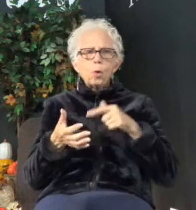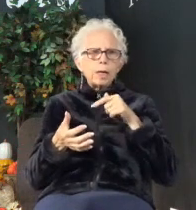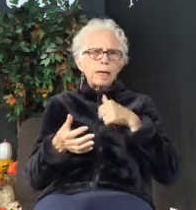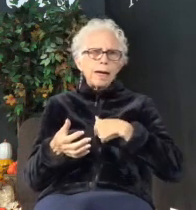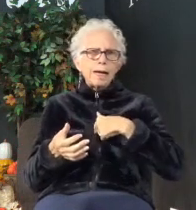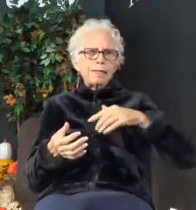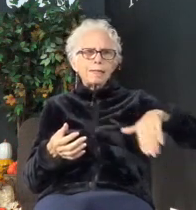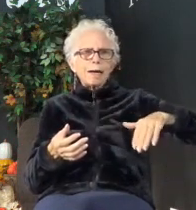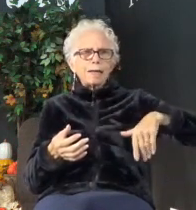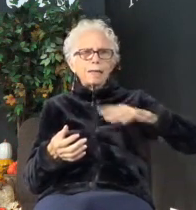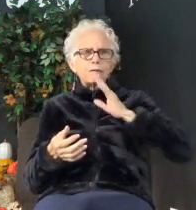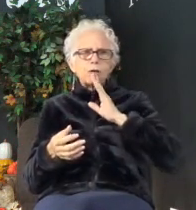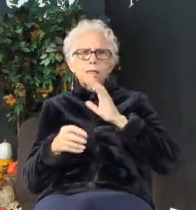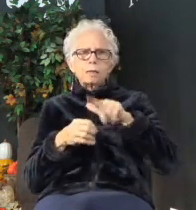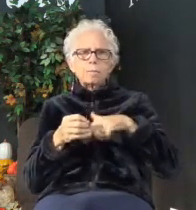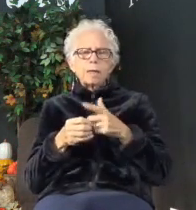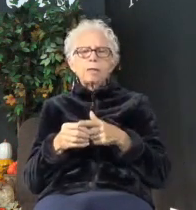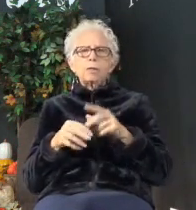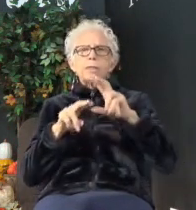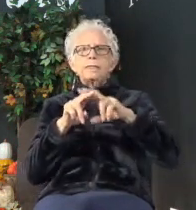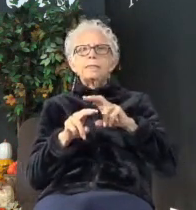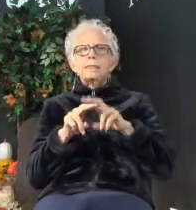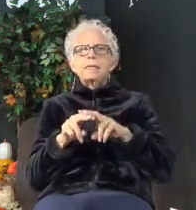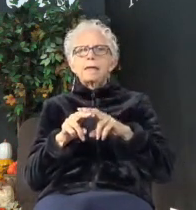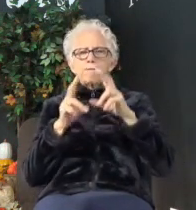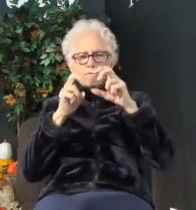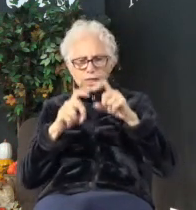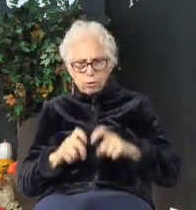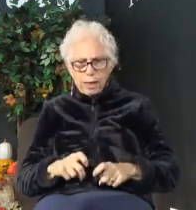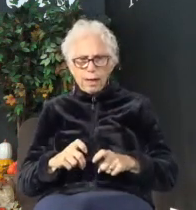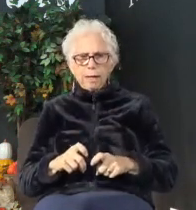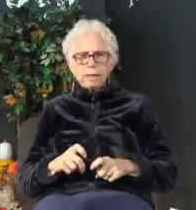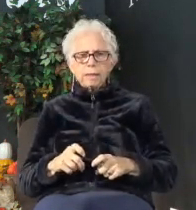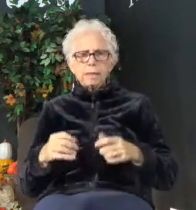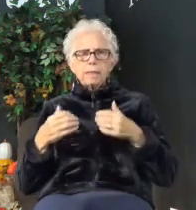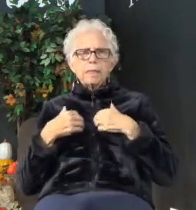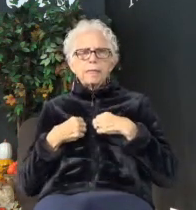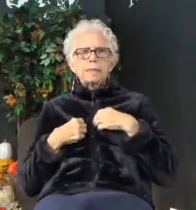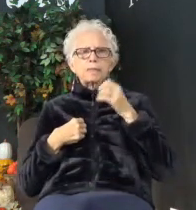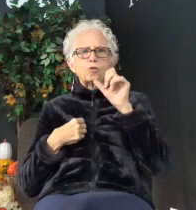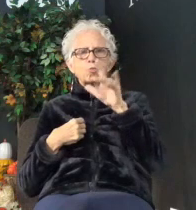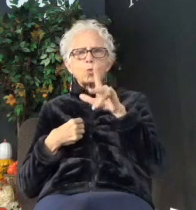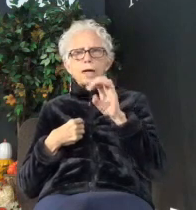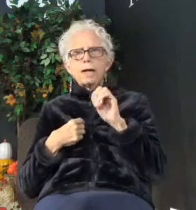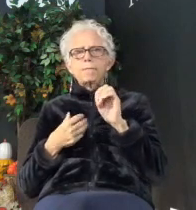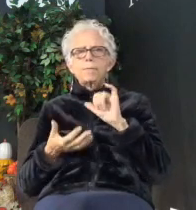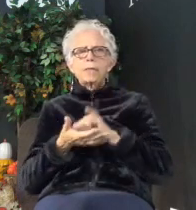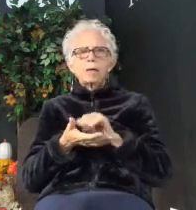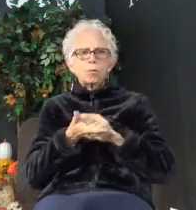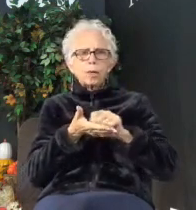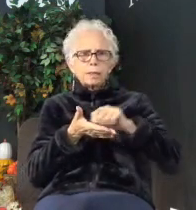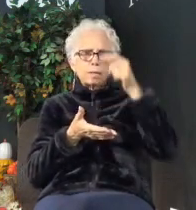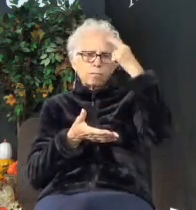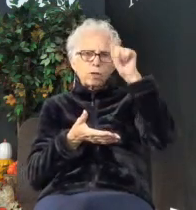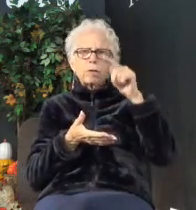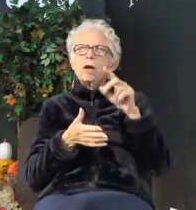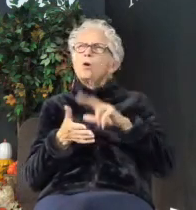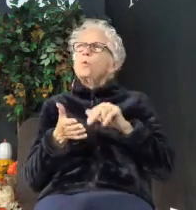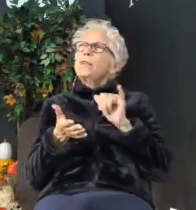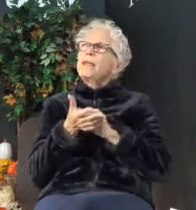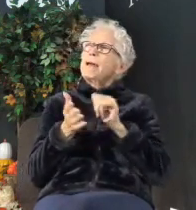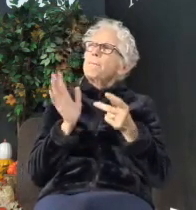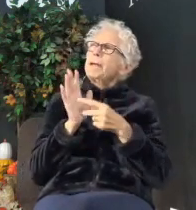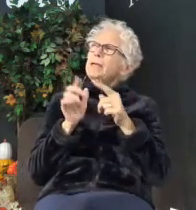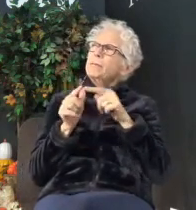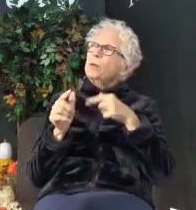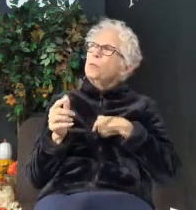covered yet? Let me sit down, figure this out. You know, he's got a scribe who probably writes it down for him. He's like, okay, read that back to me. What didn't I